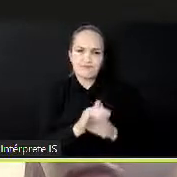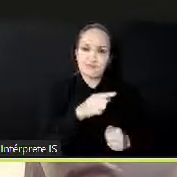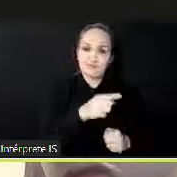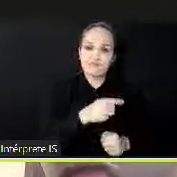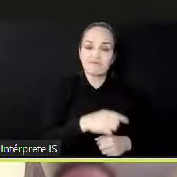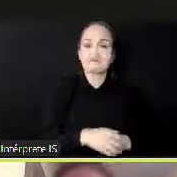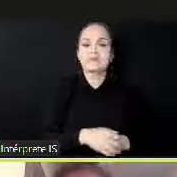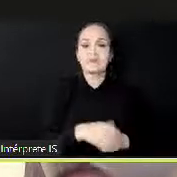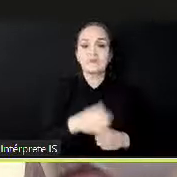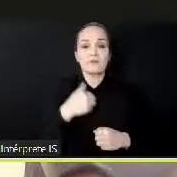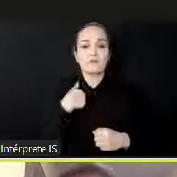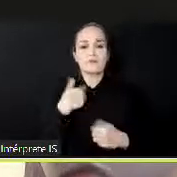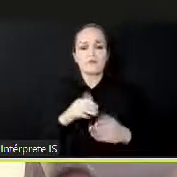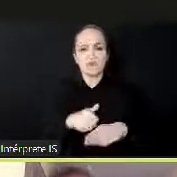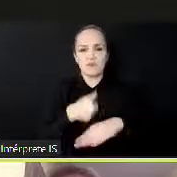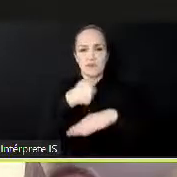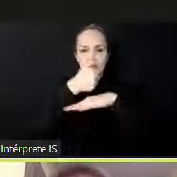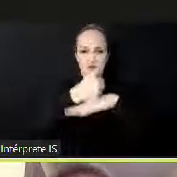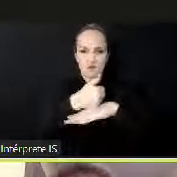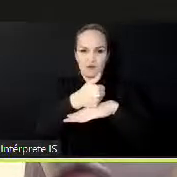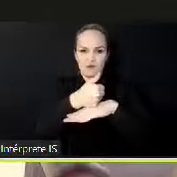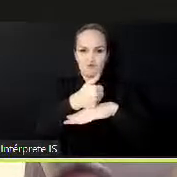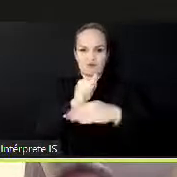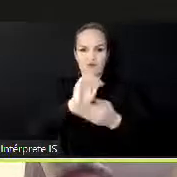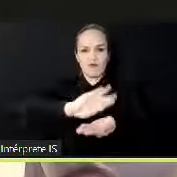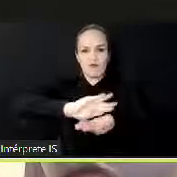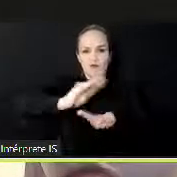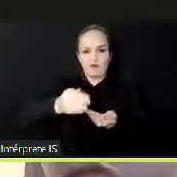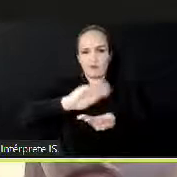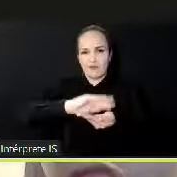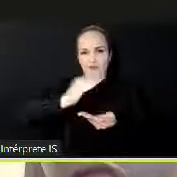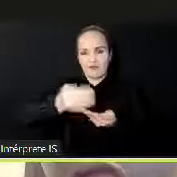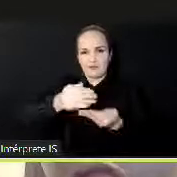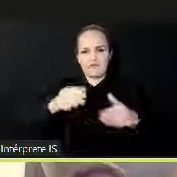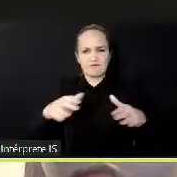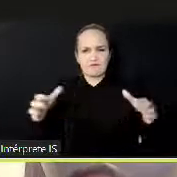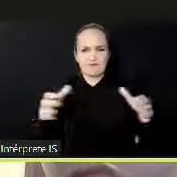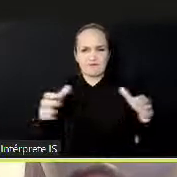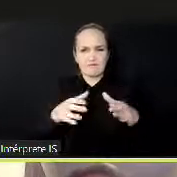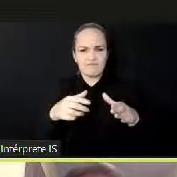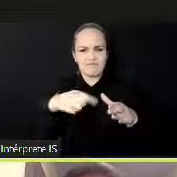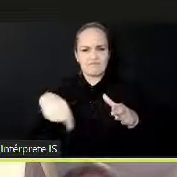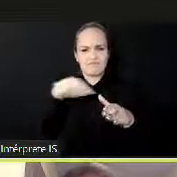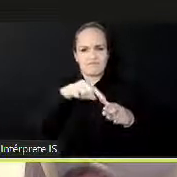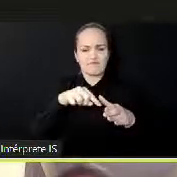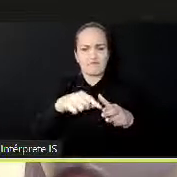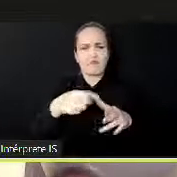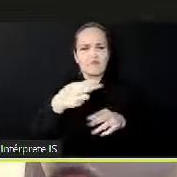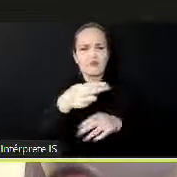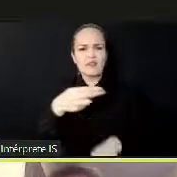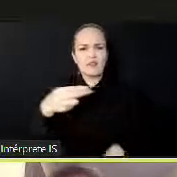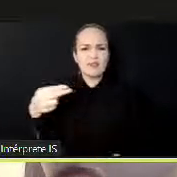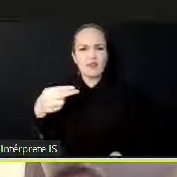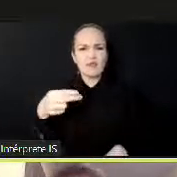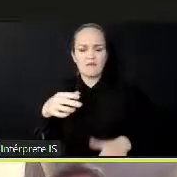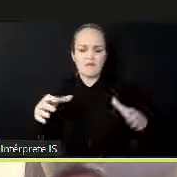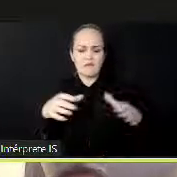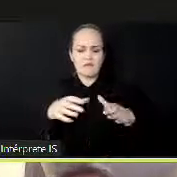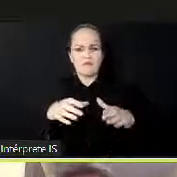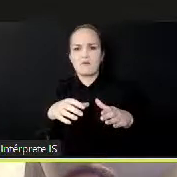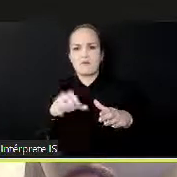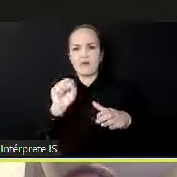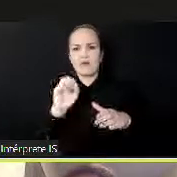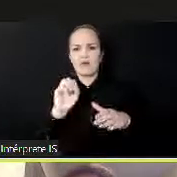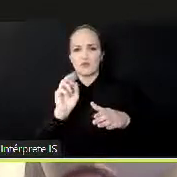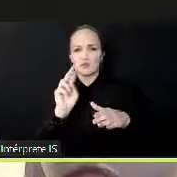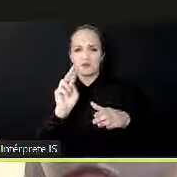cities and governments on music and entertainment strategy and policy. Thank you so much to UNITO and UNCTAD as part of as well the